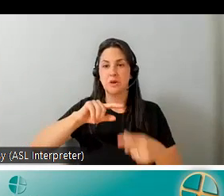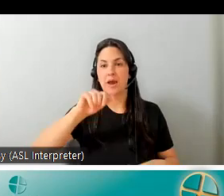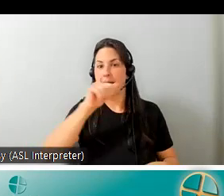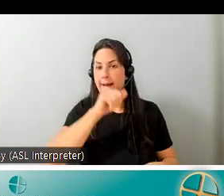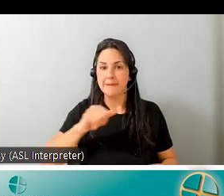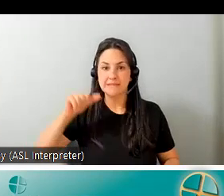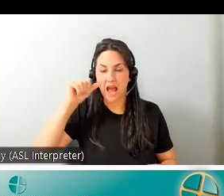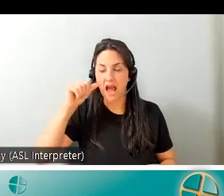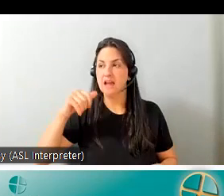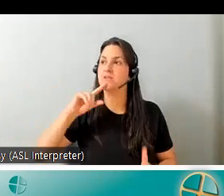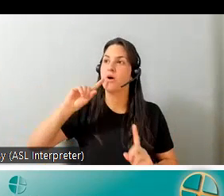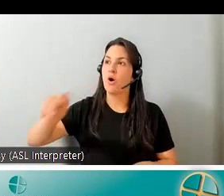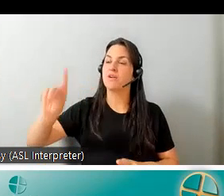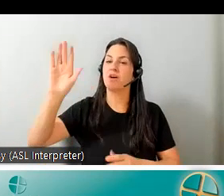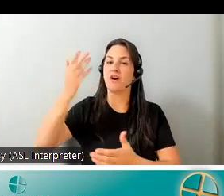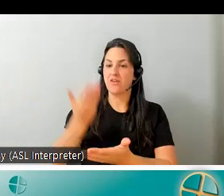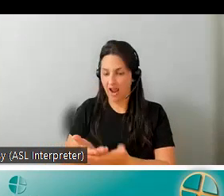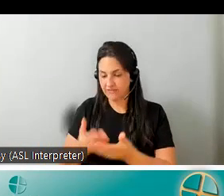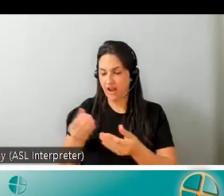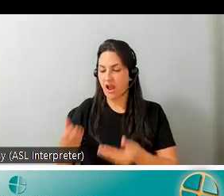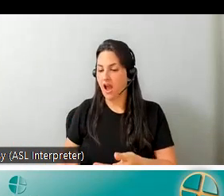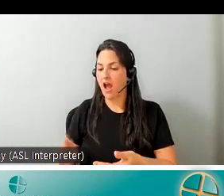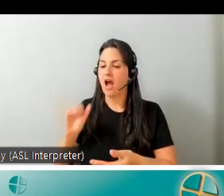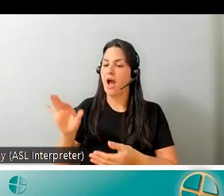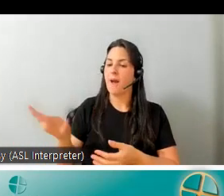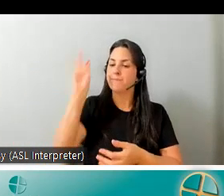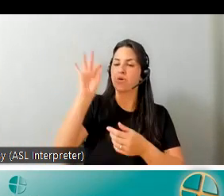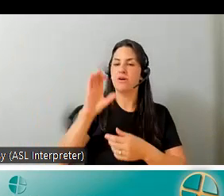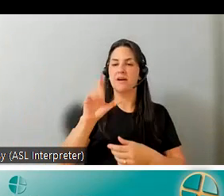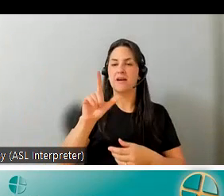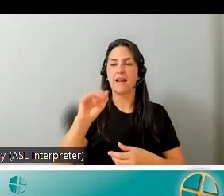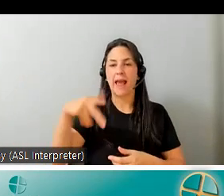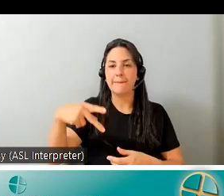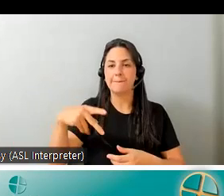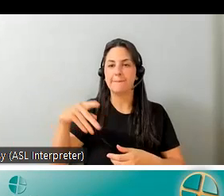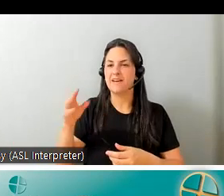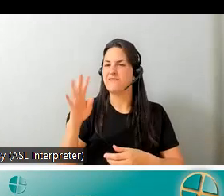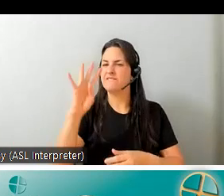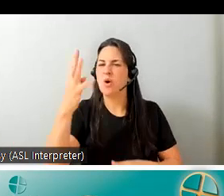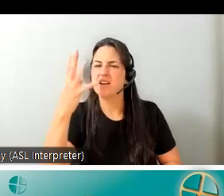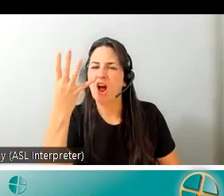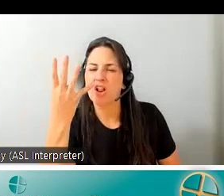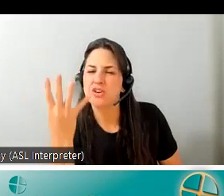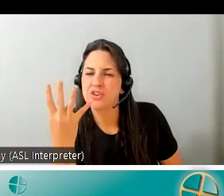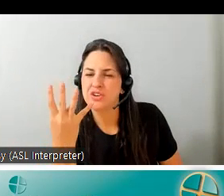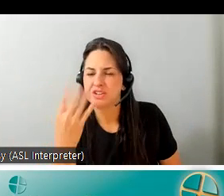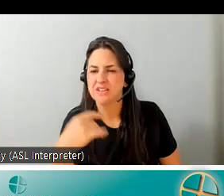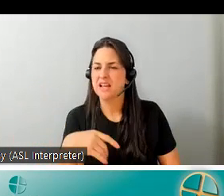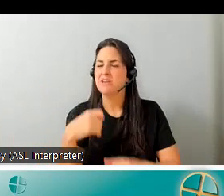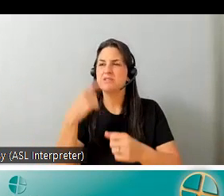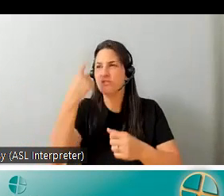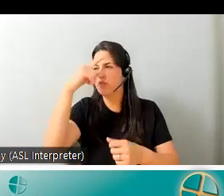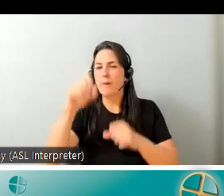day i had exactly the clamp i needed to make the modification it was four bucks and it was a thing that was made for